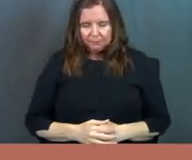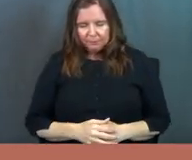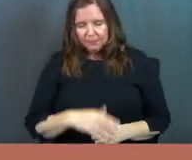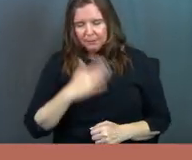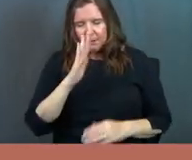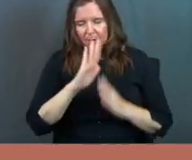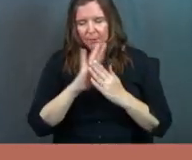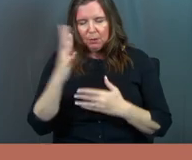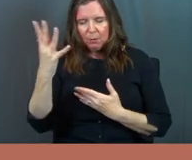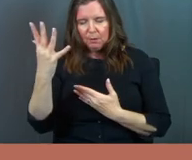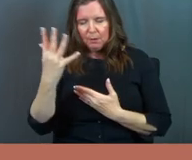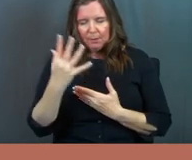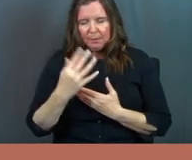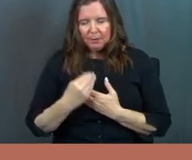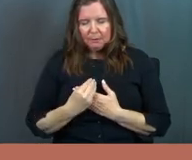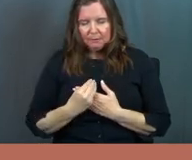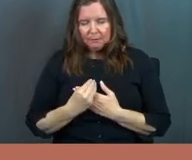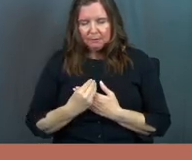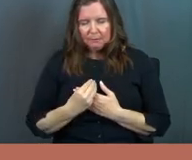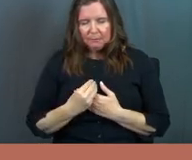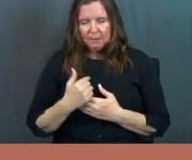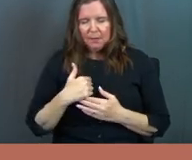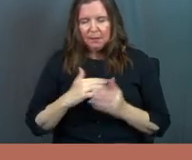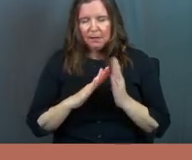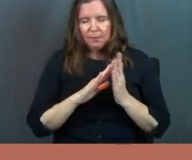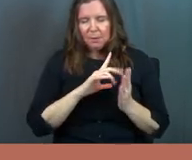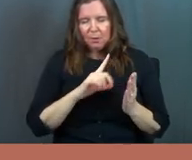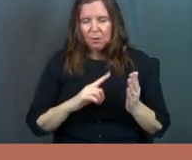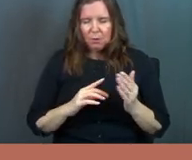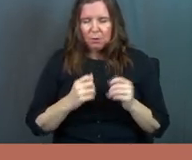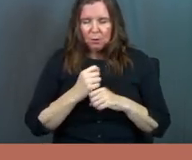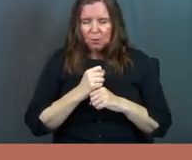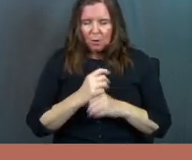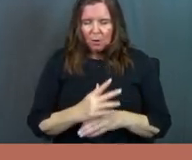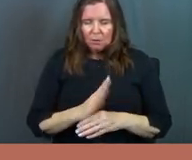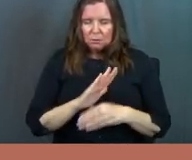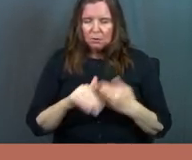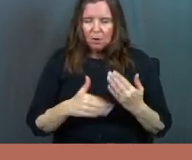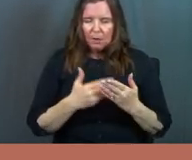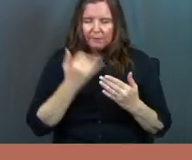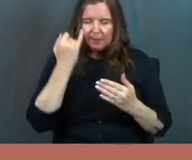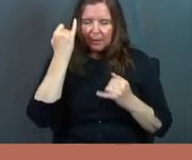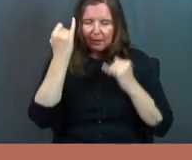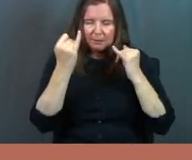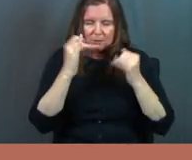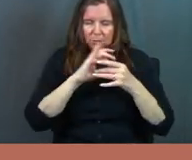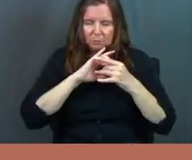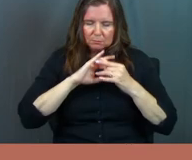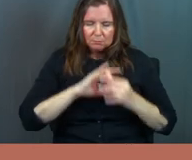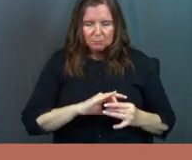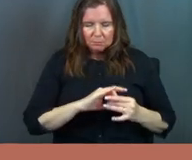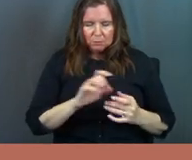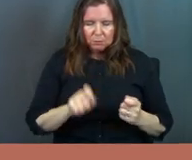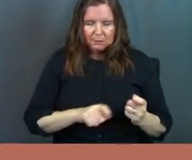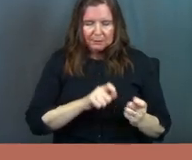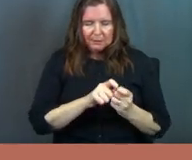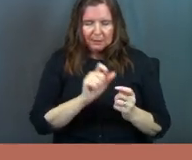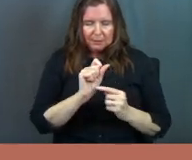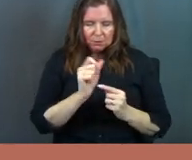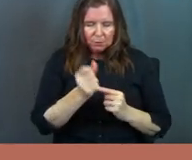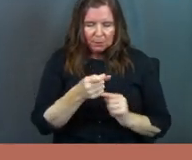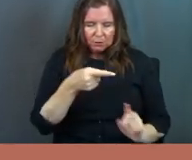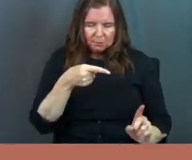And God, pray that you would come in and I pray, Lord, that you would cause all of these ideas to connect to our exact situation.